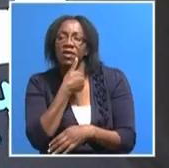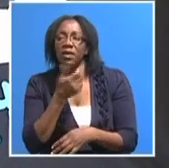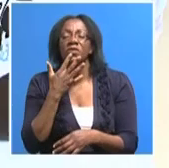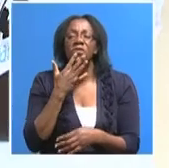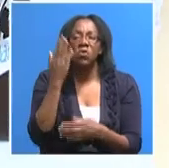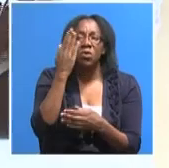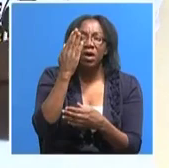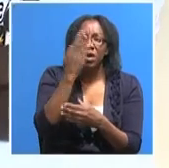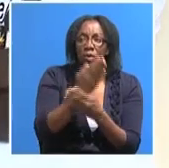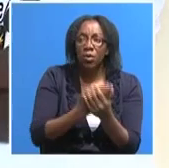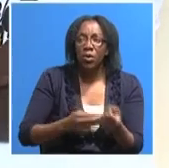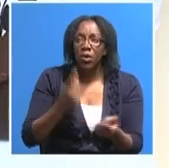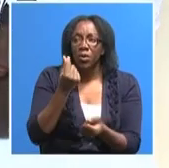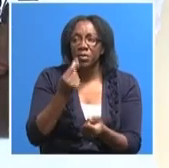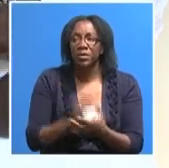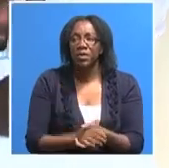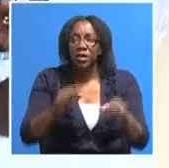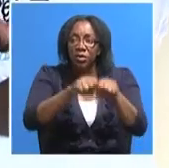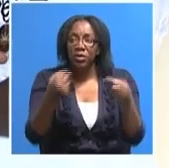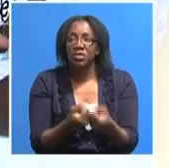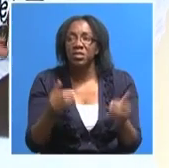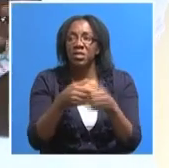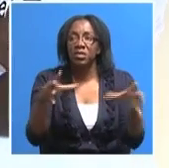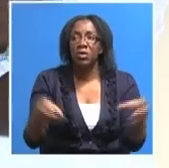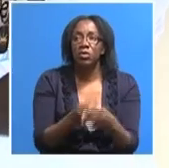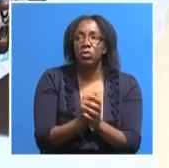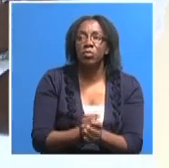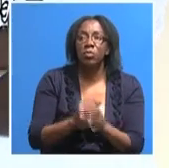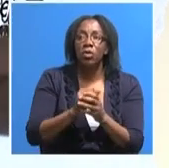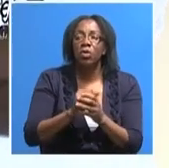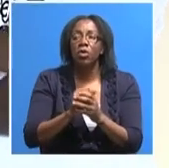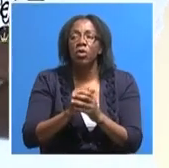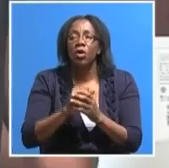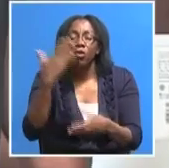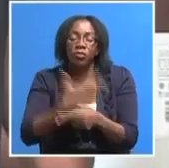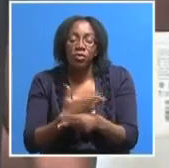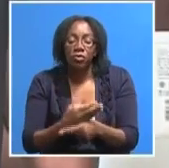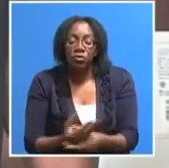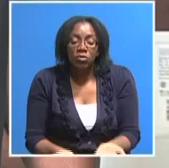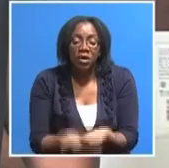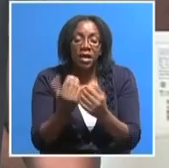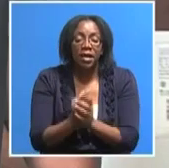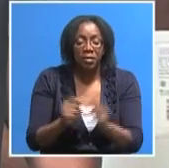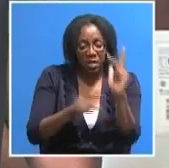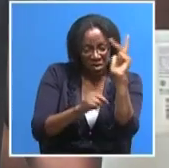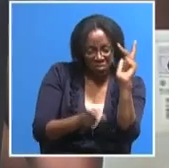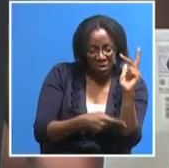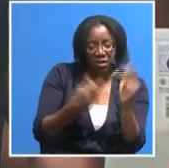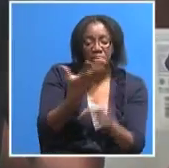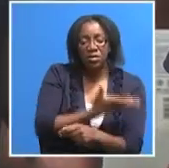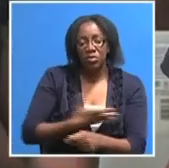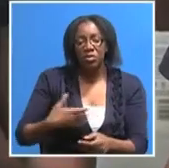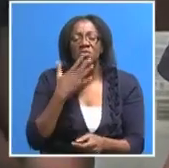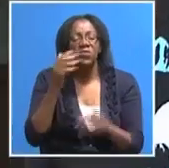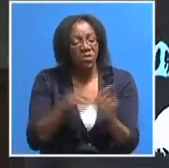NGO that was established by a group of young people to look into the plight of young mothers who cannot sustain themselves and